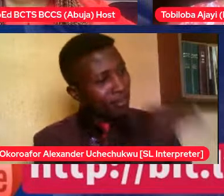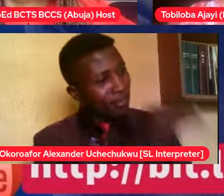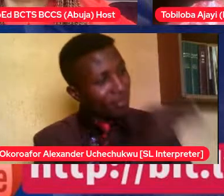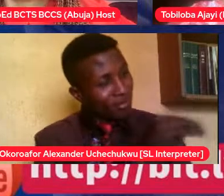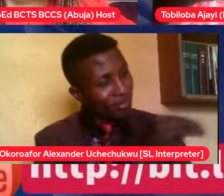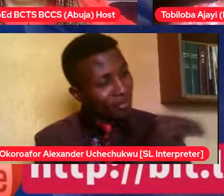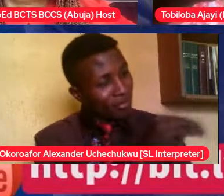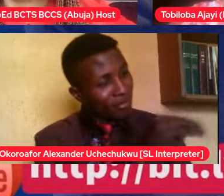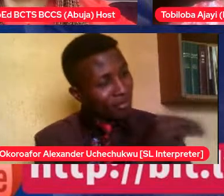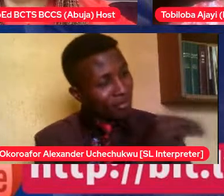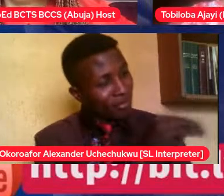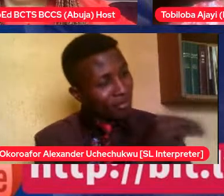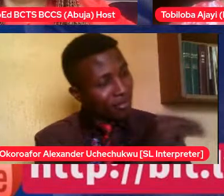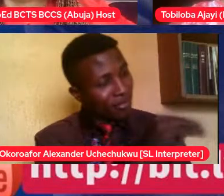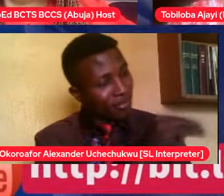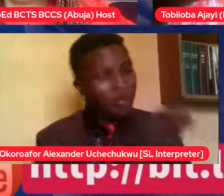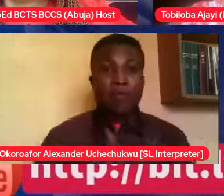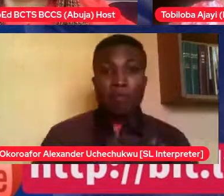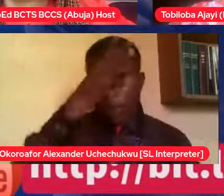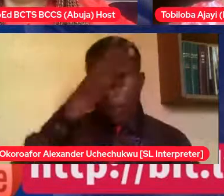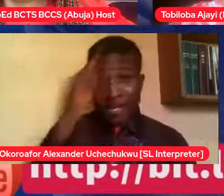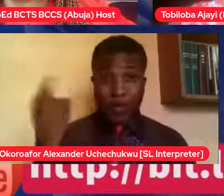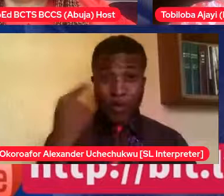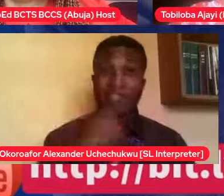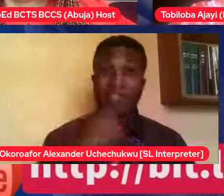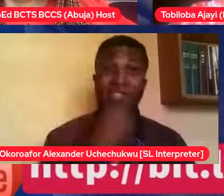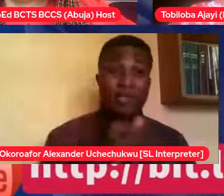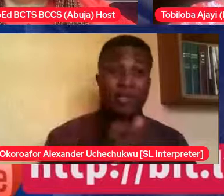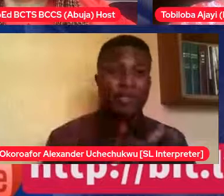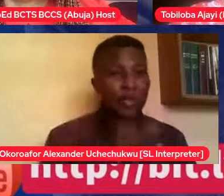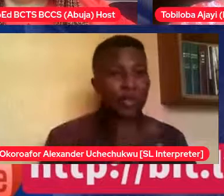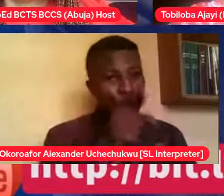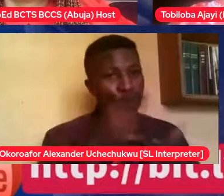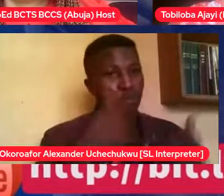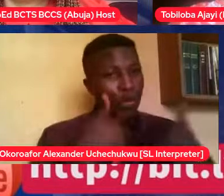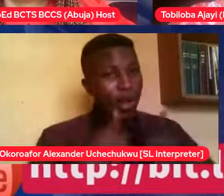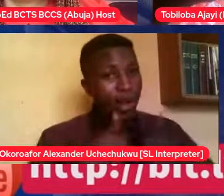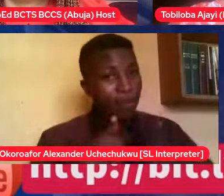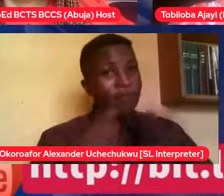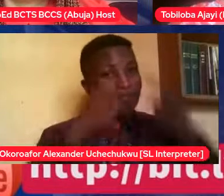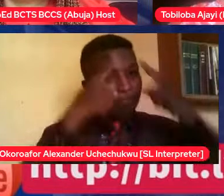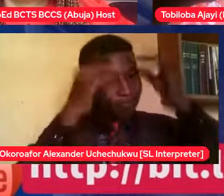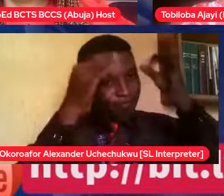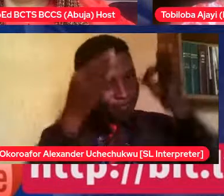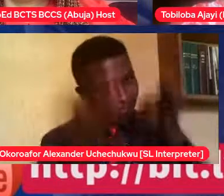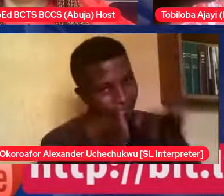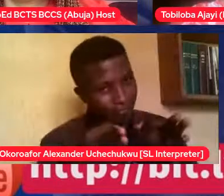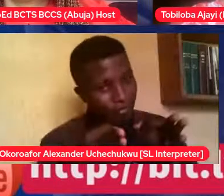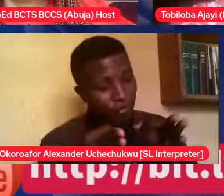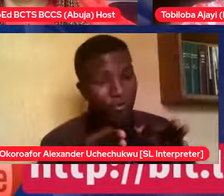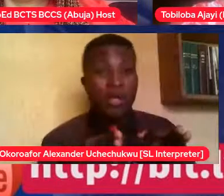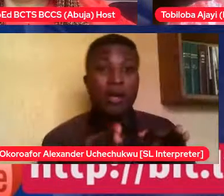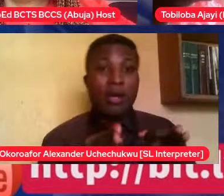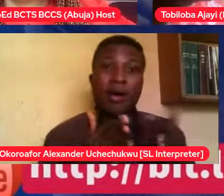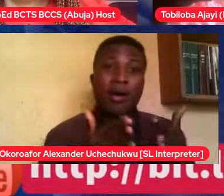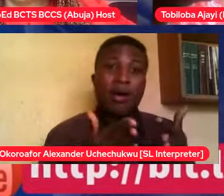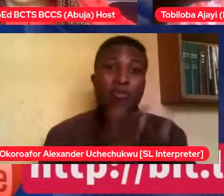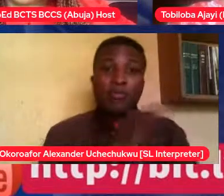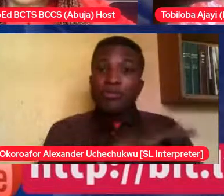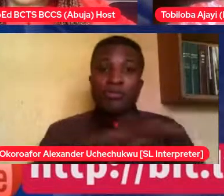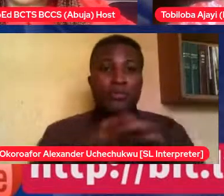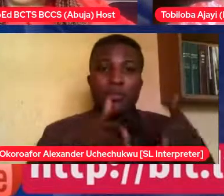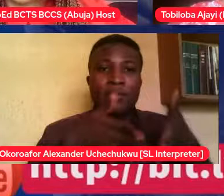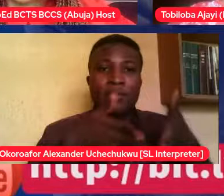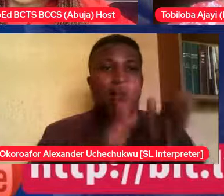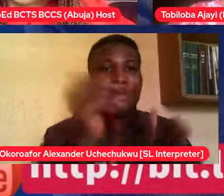ever tell you that you don't. And that, look, you, obviously, I gave to the world. And